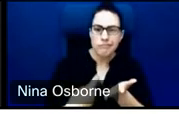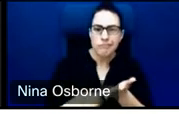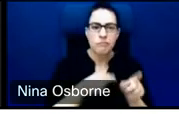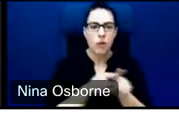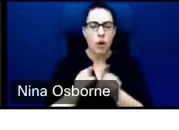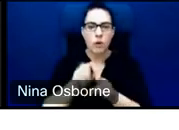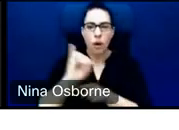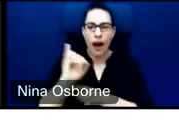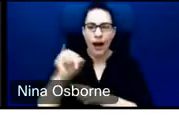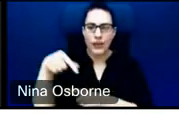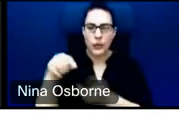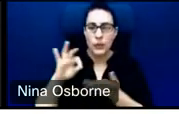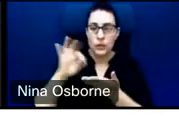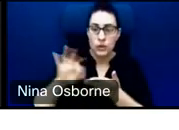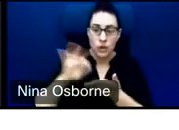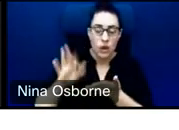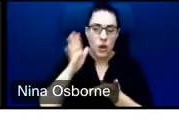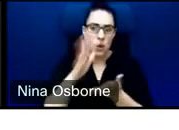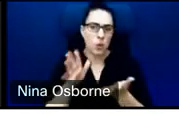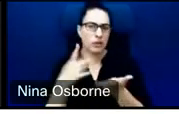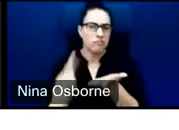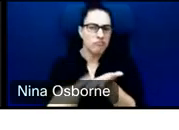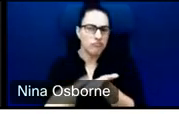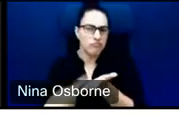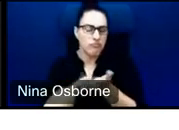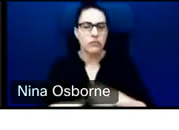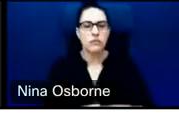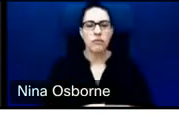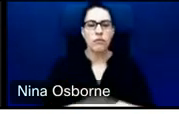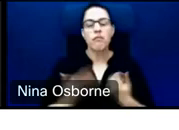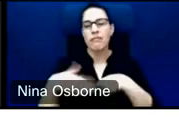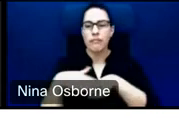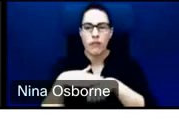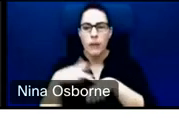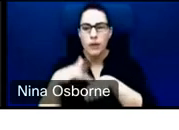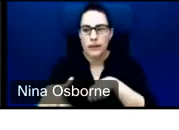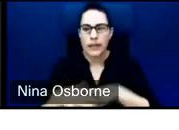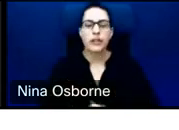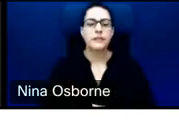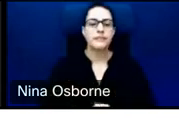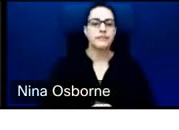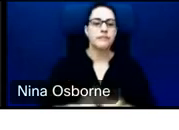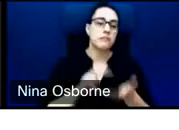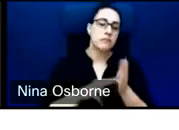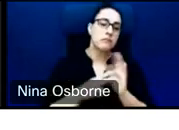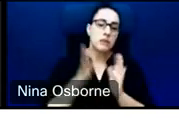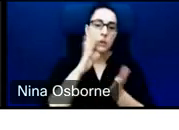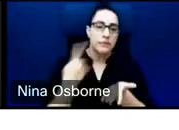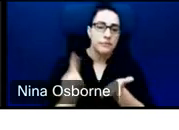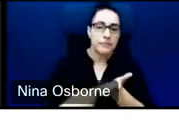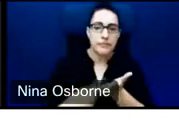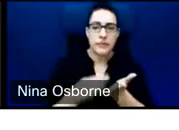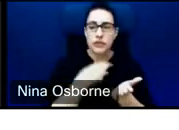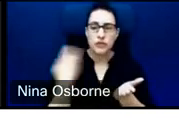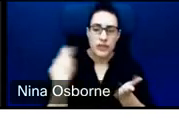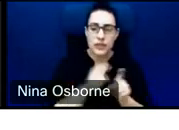preliminarily so that we're ensuring that as we're discussing credit risks that we're also keeping in mind